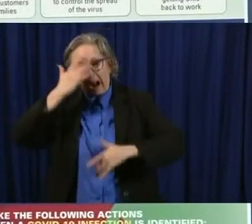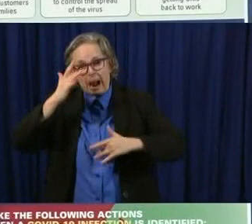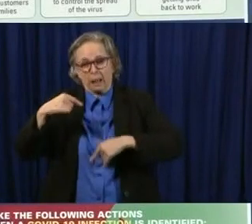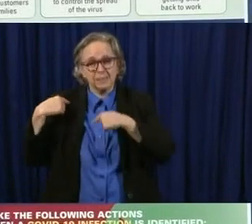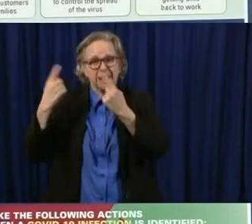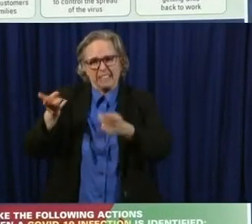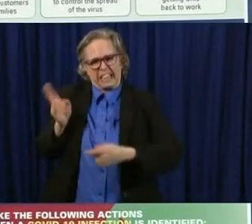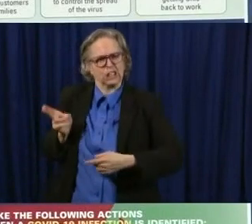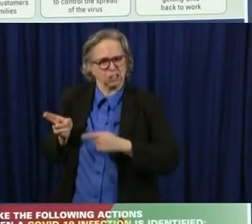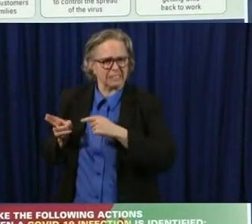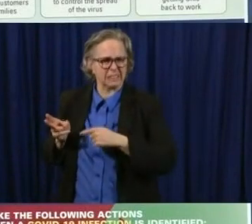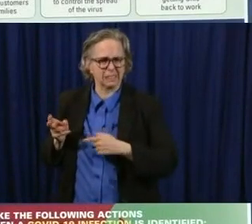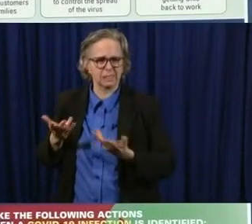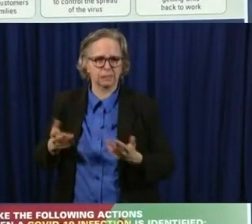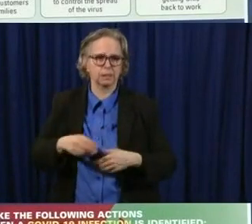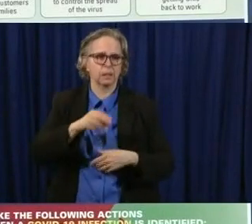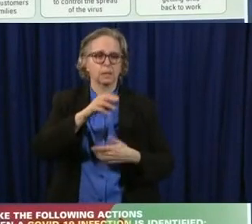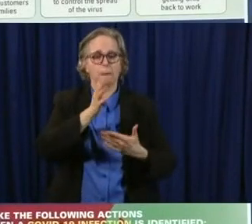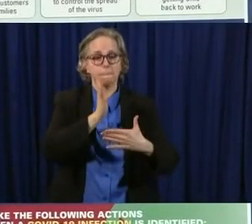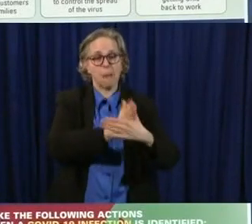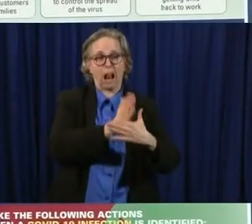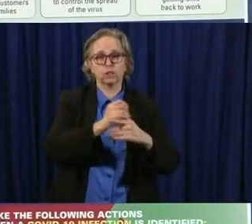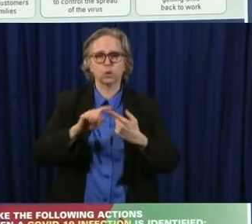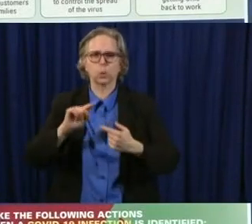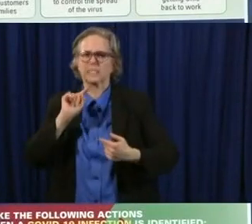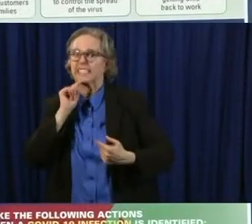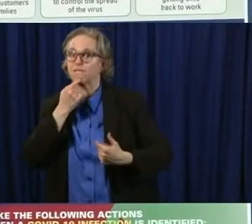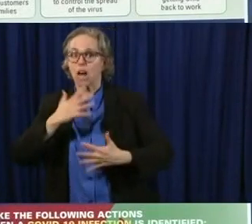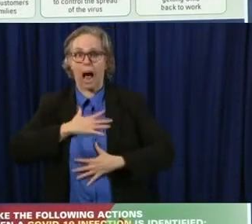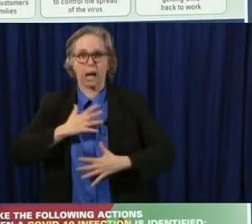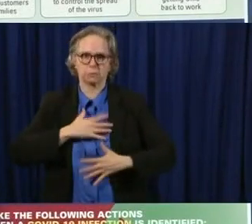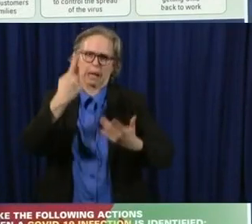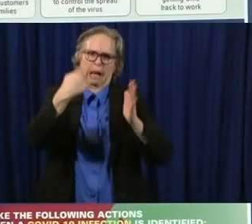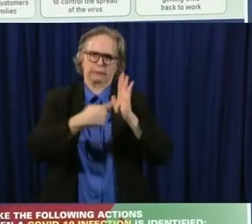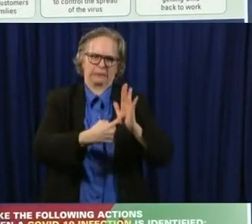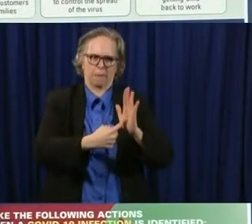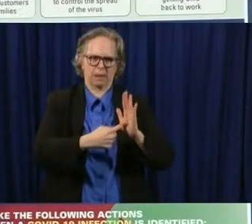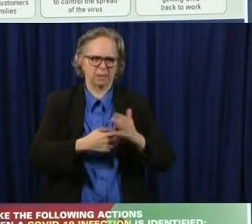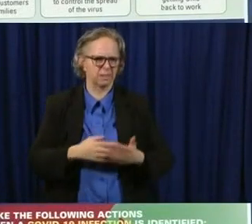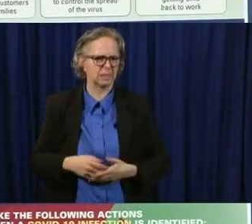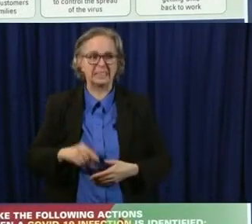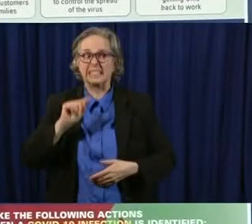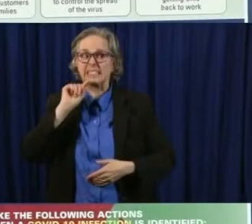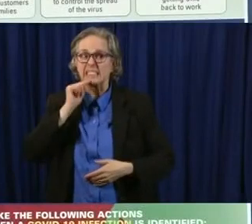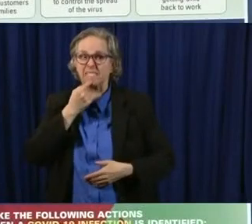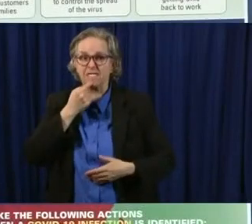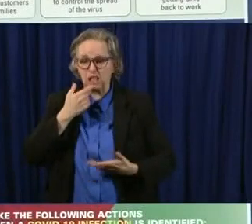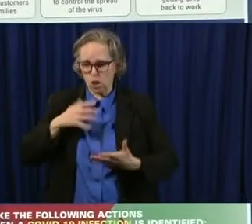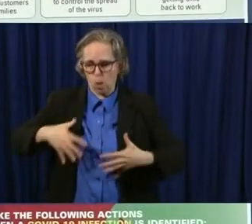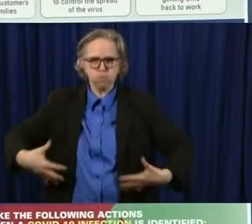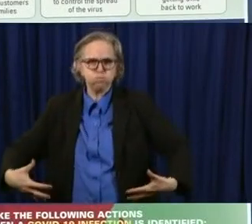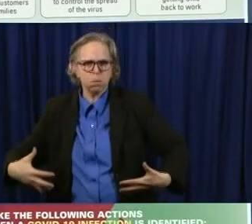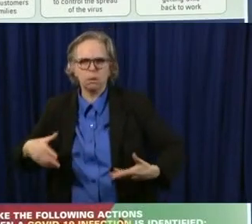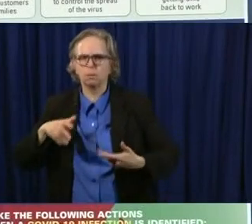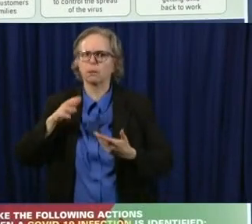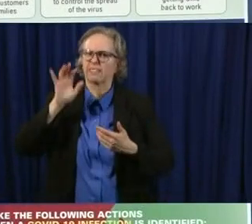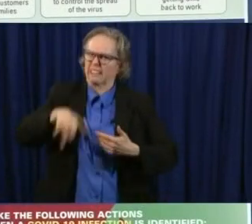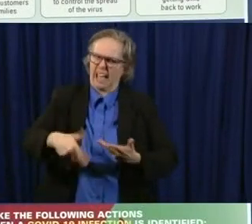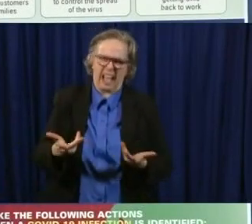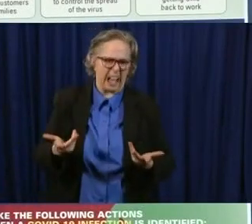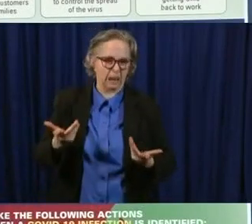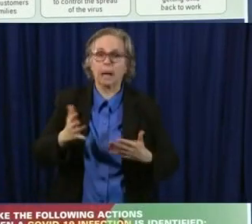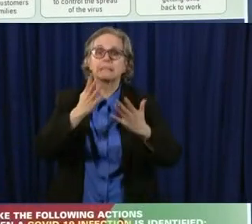to severe asthma, uh, severe obesity, uh, diabetes, chronic kidney disease, undergoing